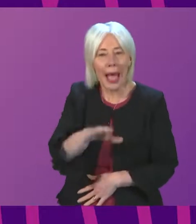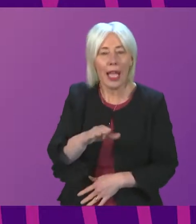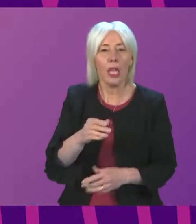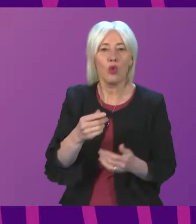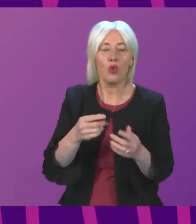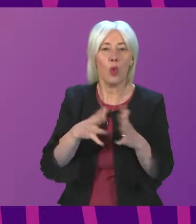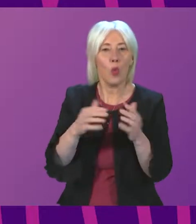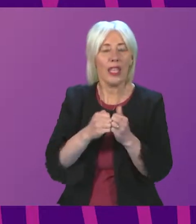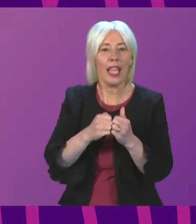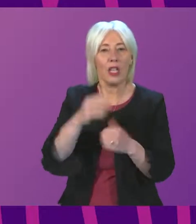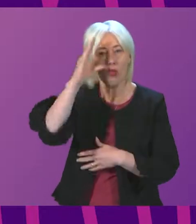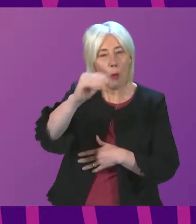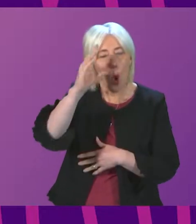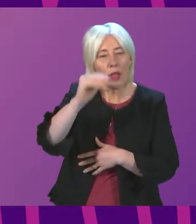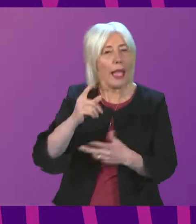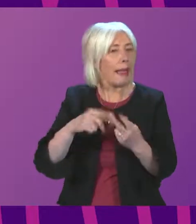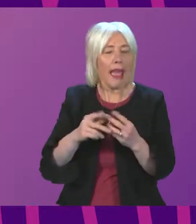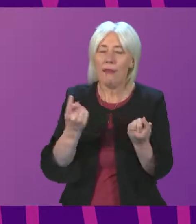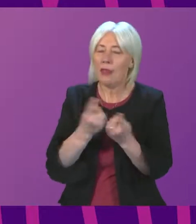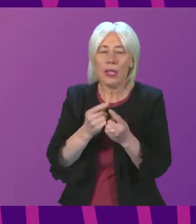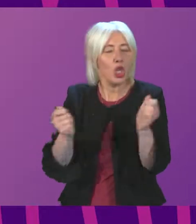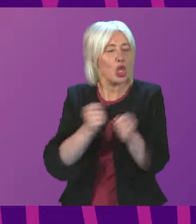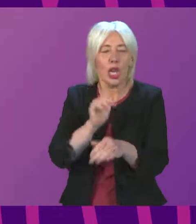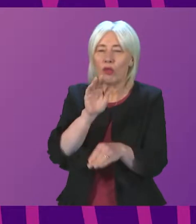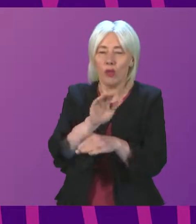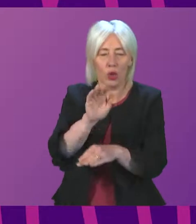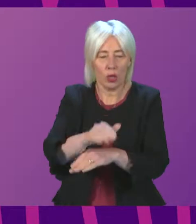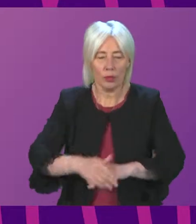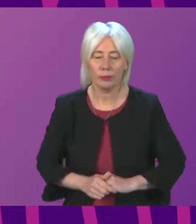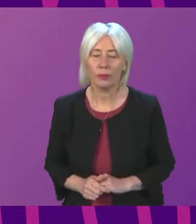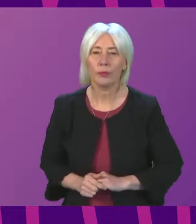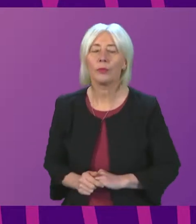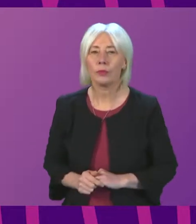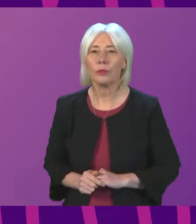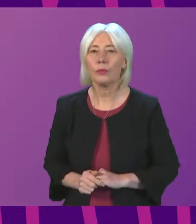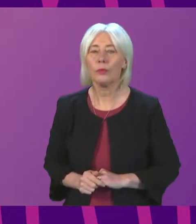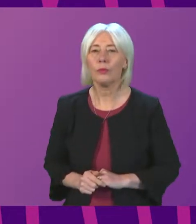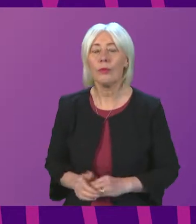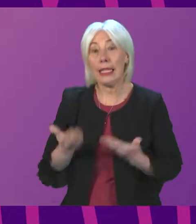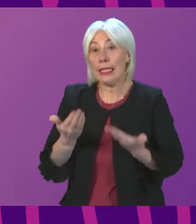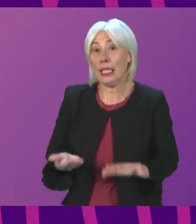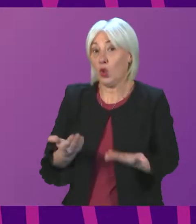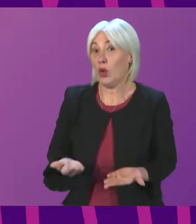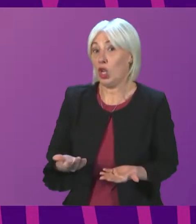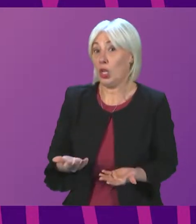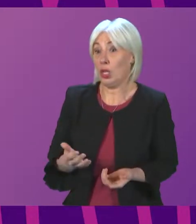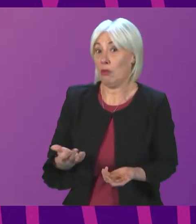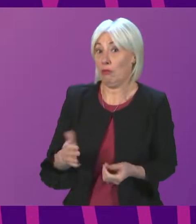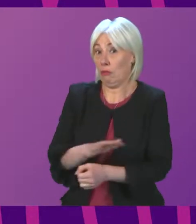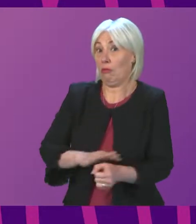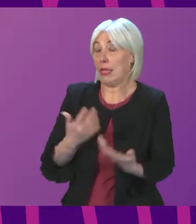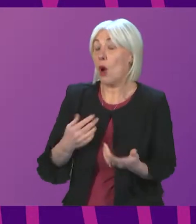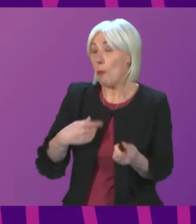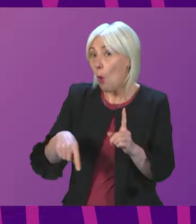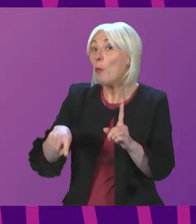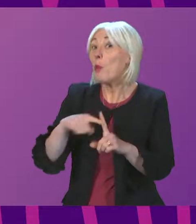become necessary at any stage in the future. The situation now remains much more positive than